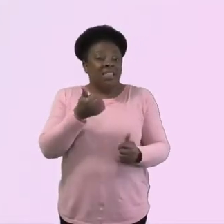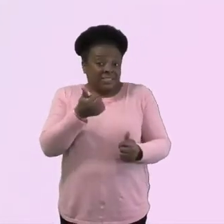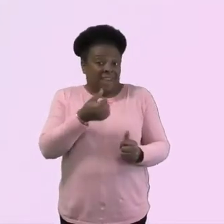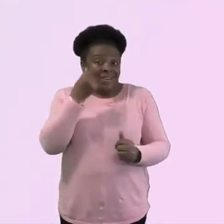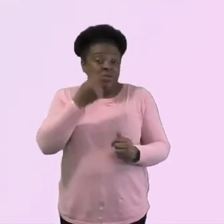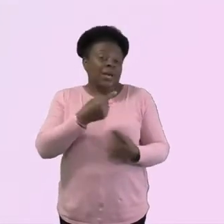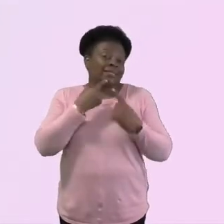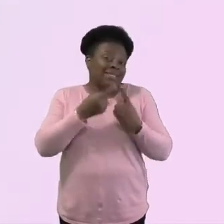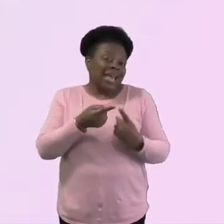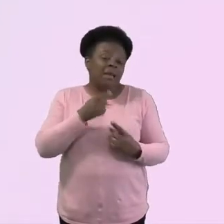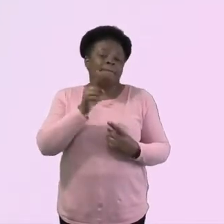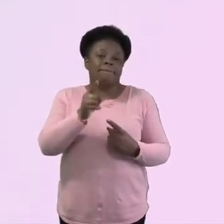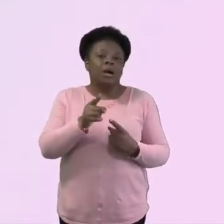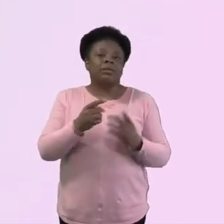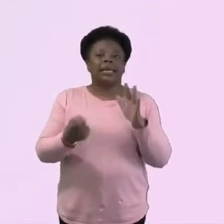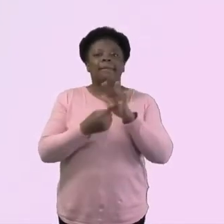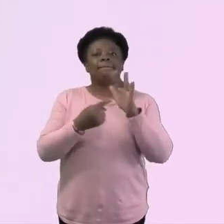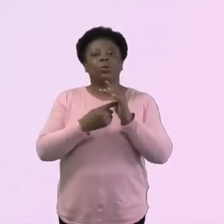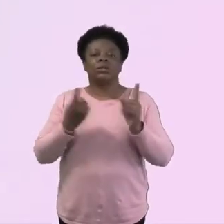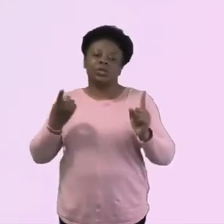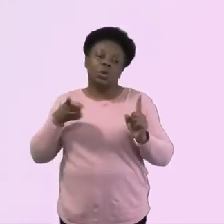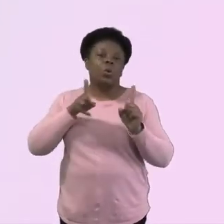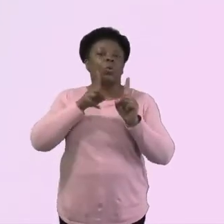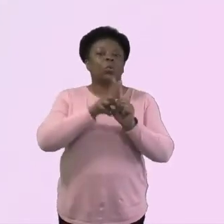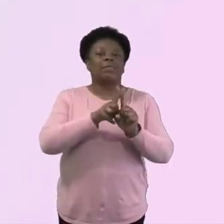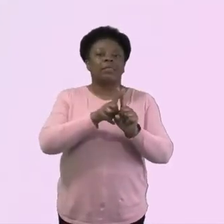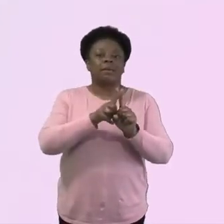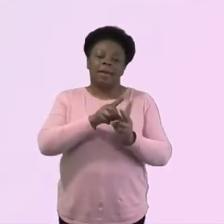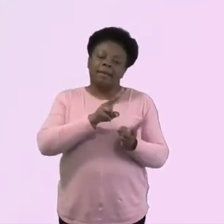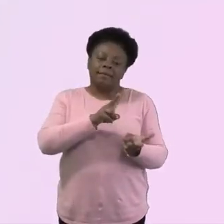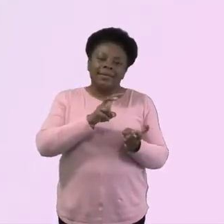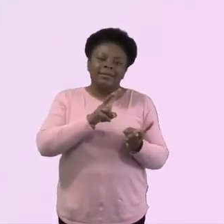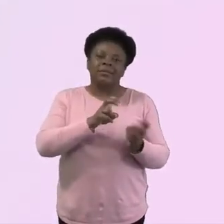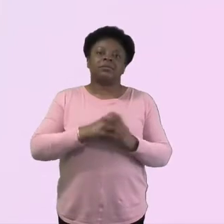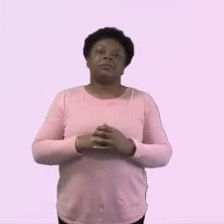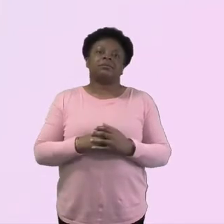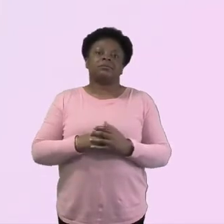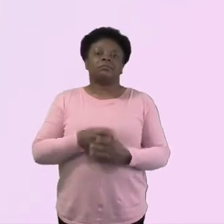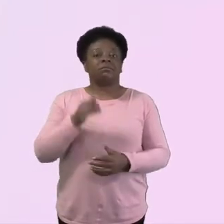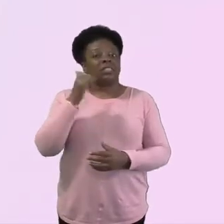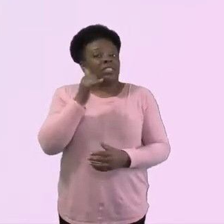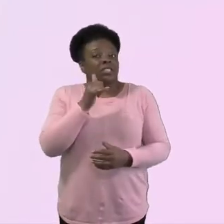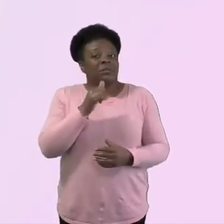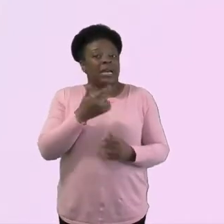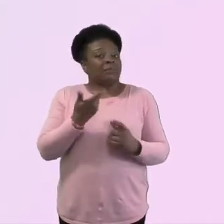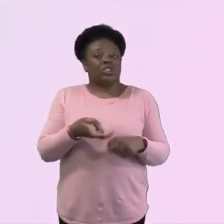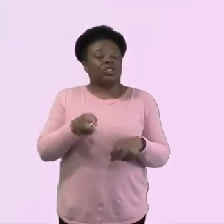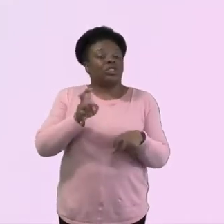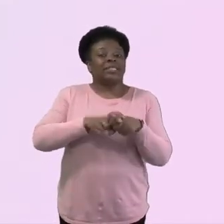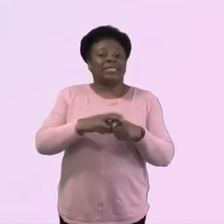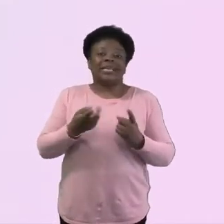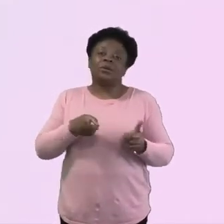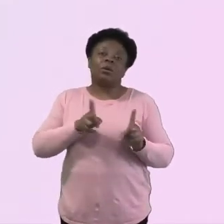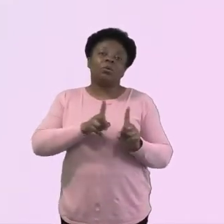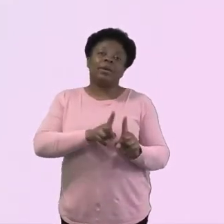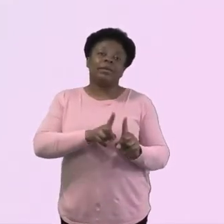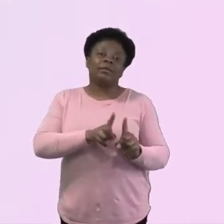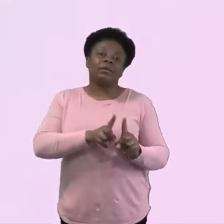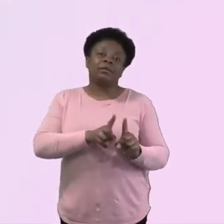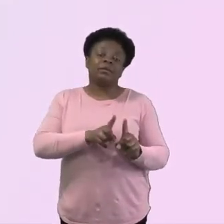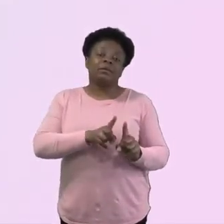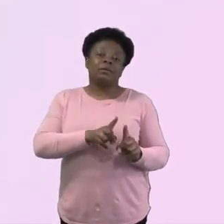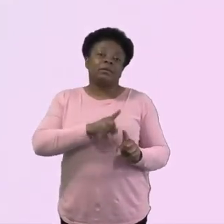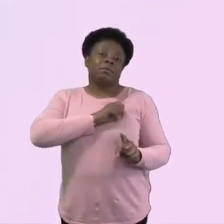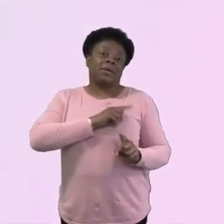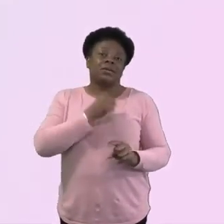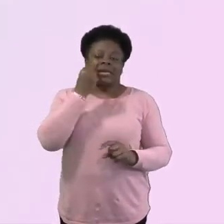present and listening, often I've found that we don't need to say very much because it's very difficult to find, again, find that right, perfect